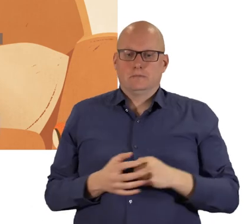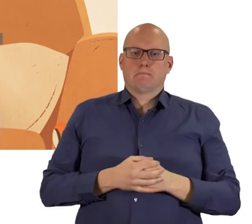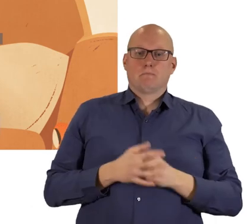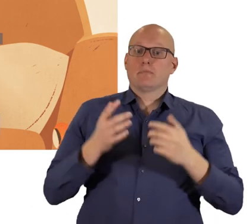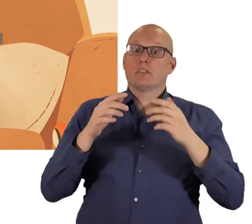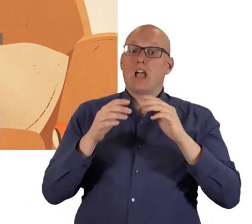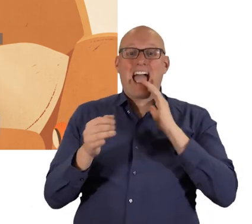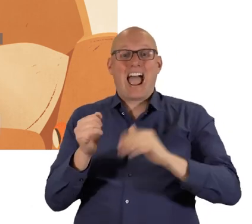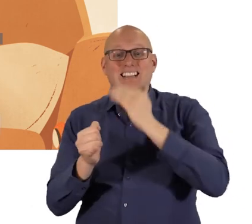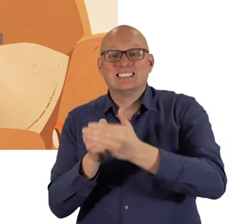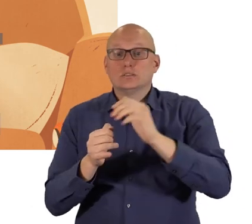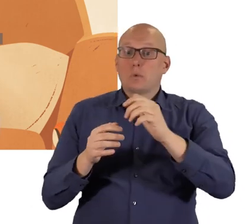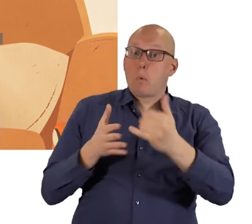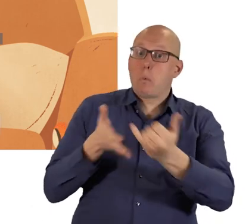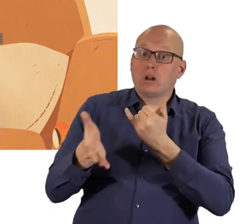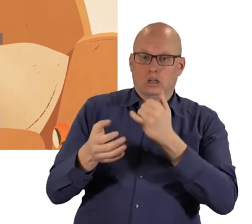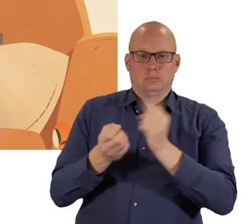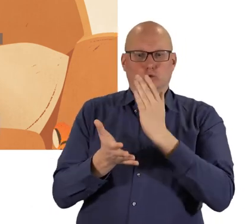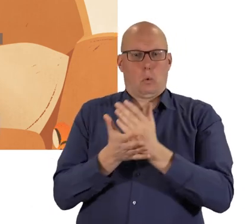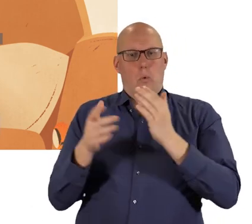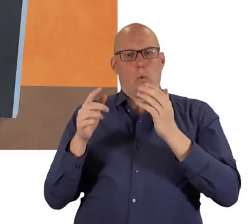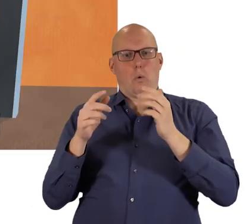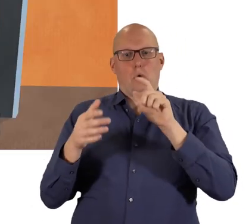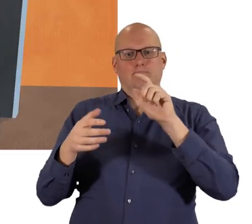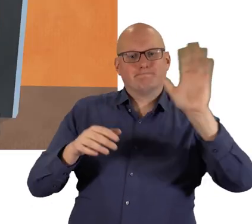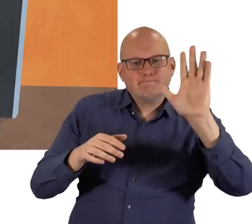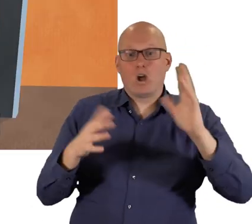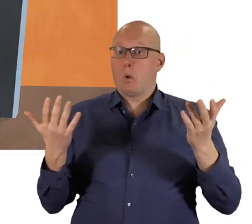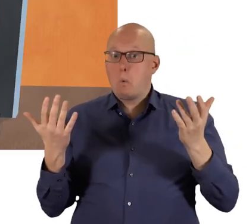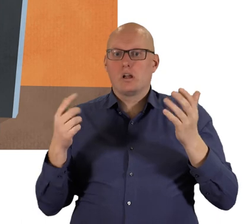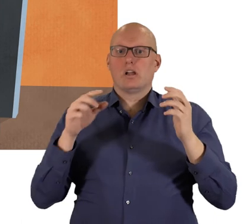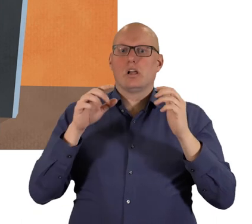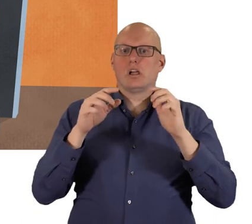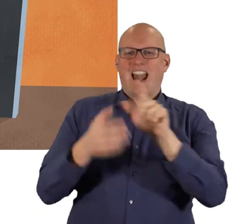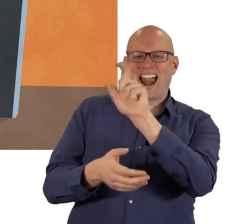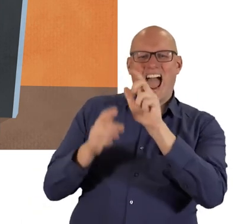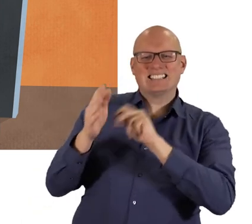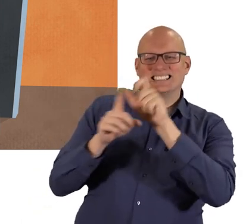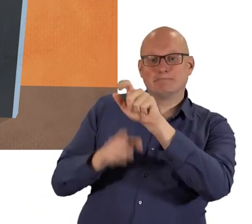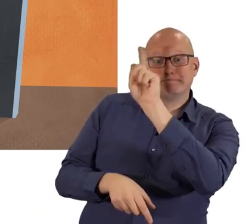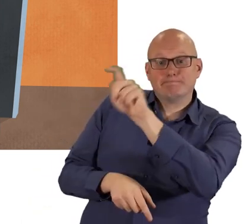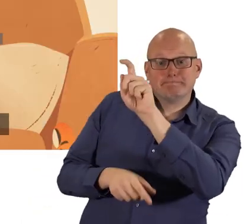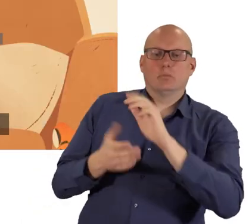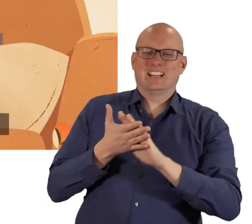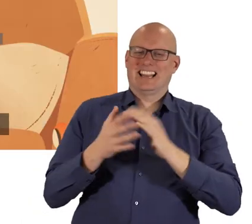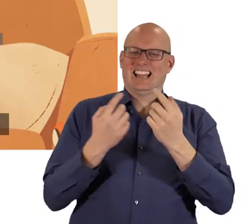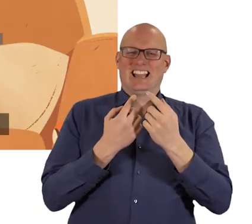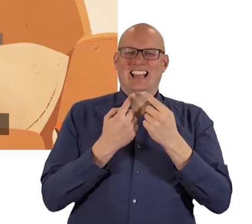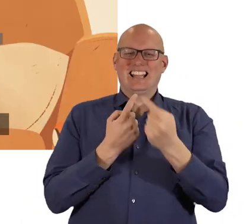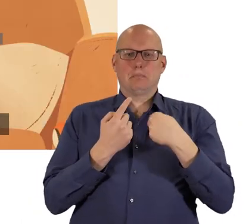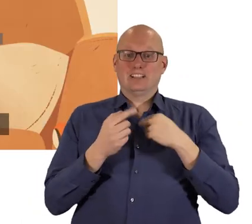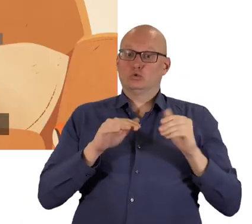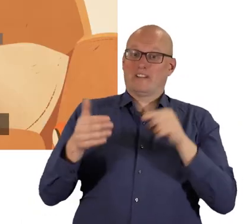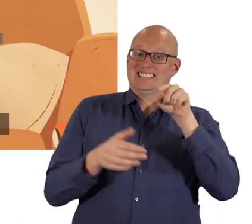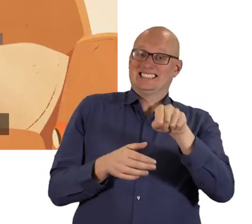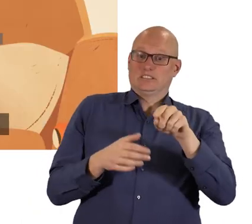At the end of your call just say goodbye and if necessary click the end button on screen. Using Near